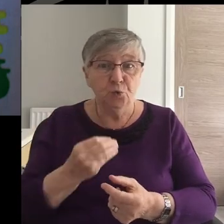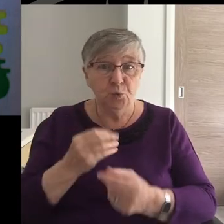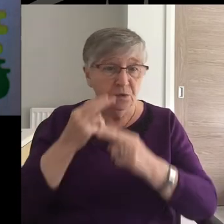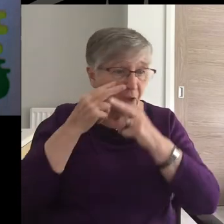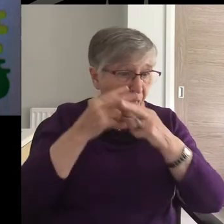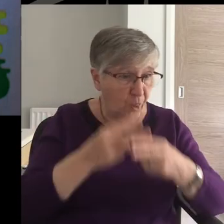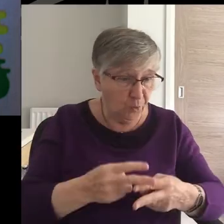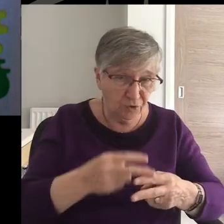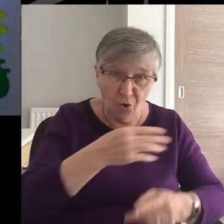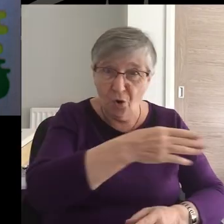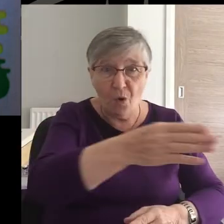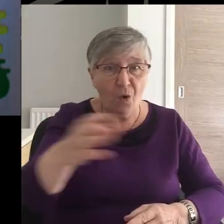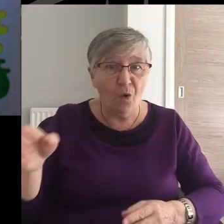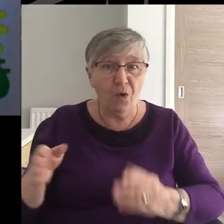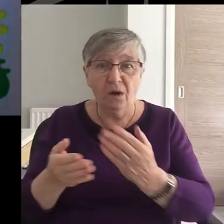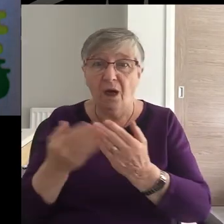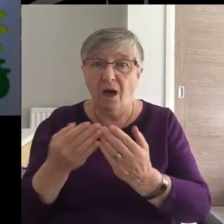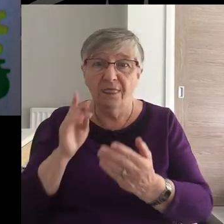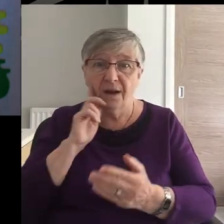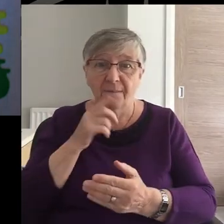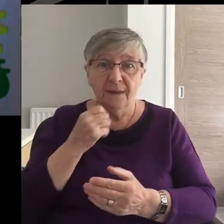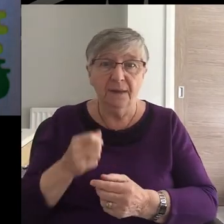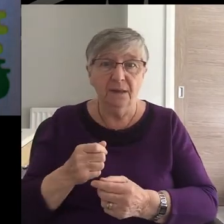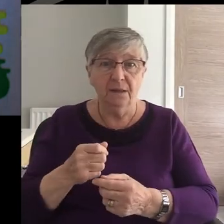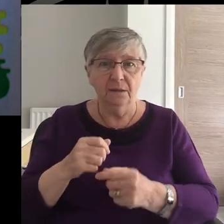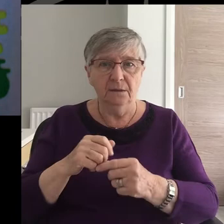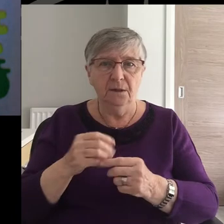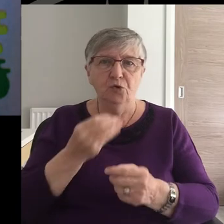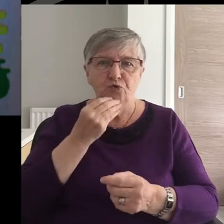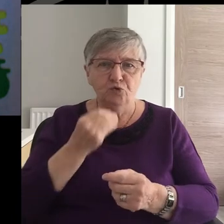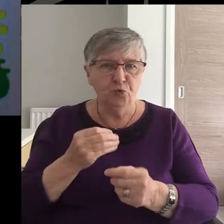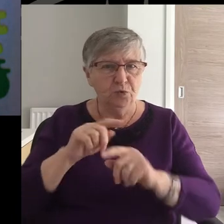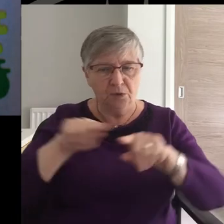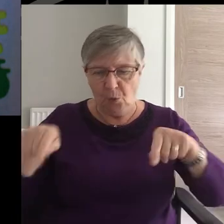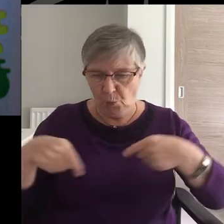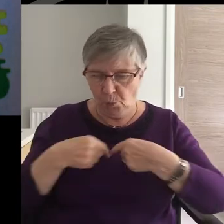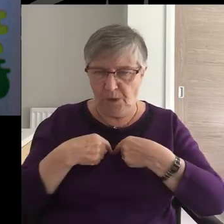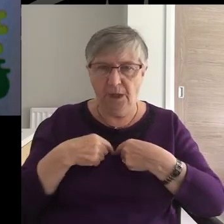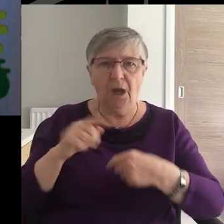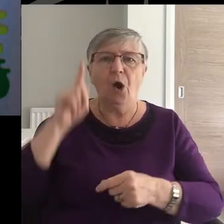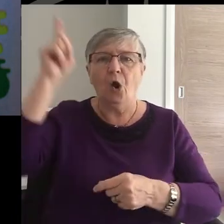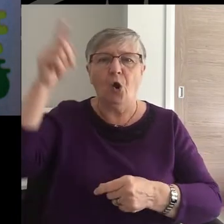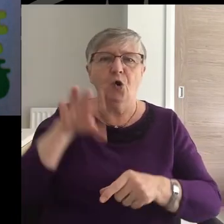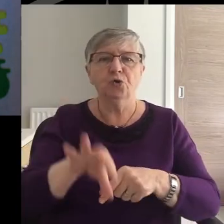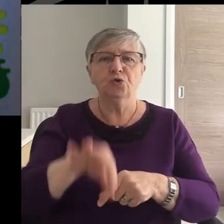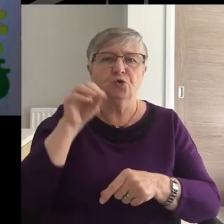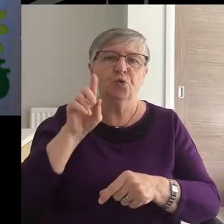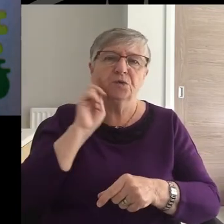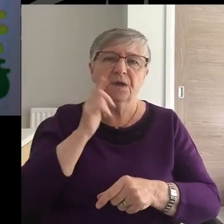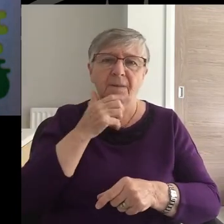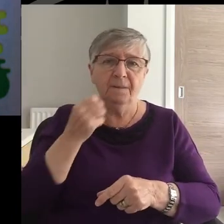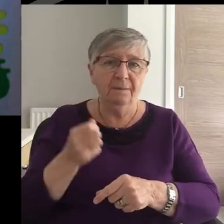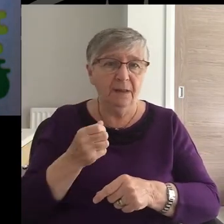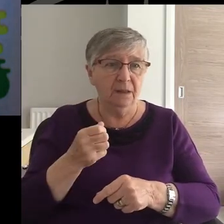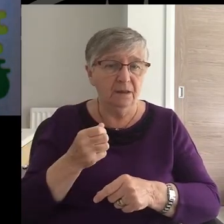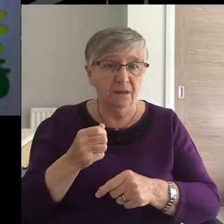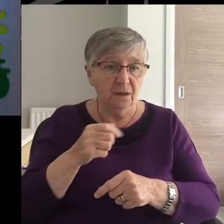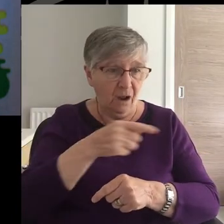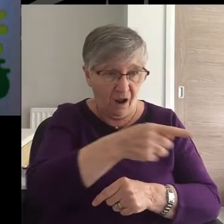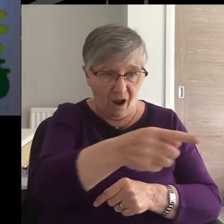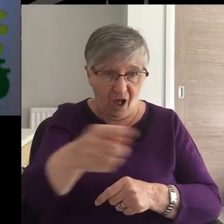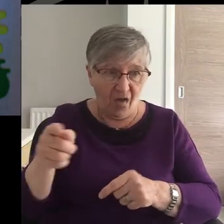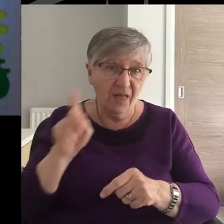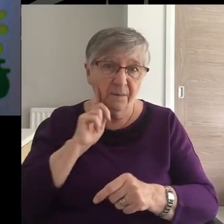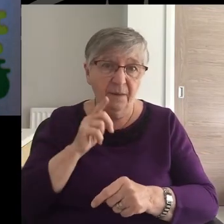Jews looked down on every other nation. They belonged to God's chosen people, and the other nations were fit only to